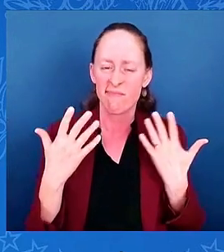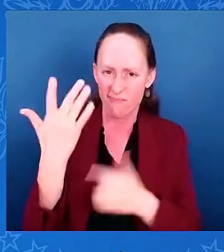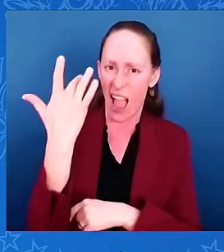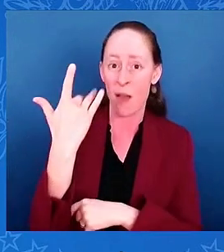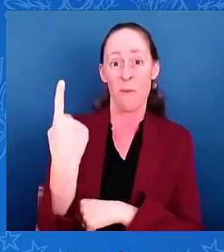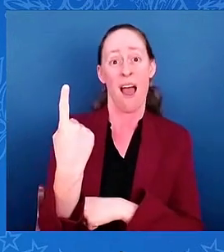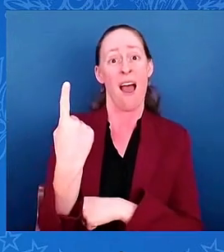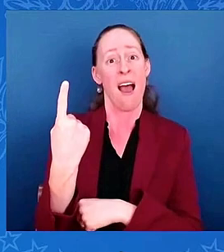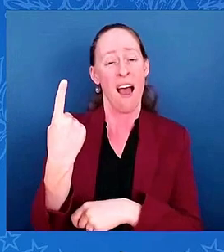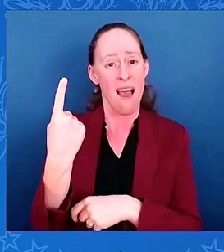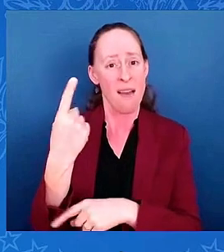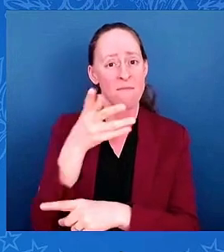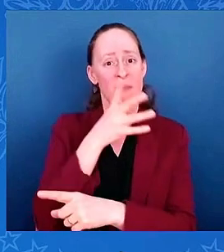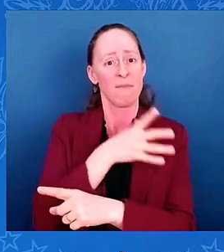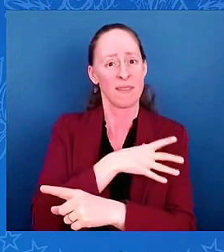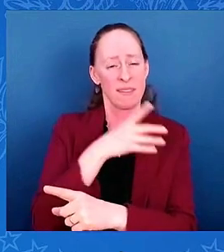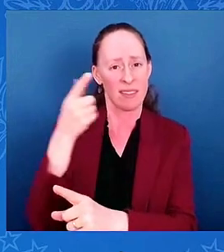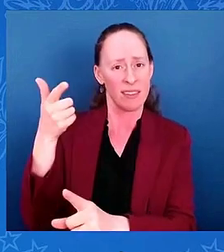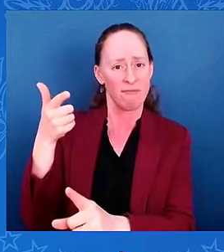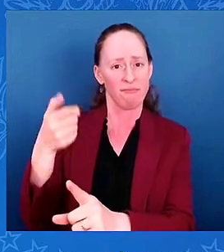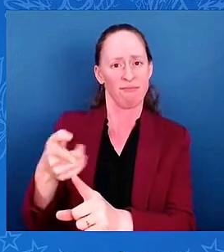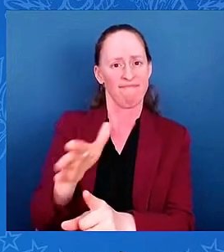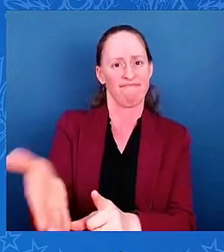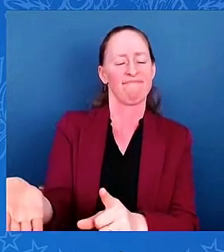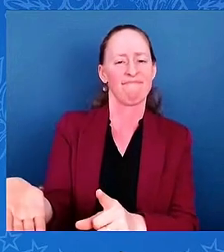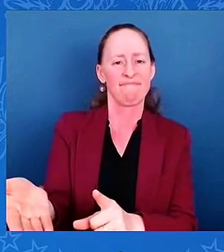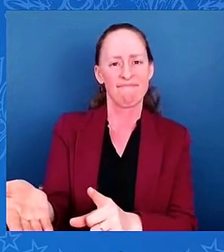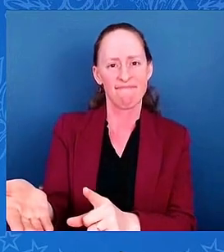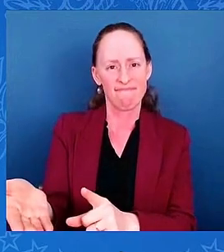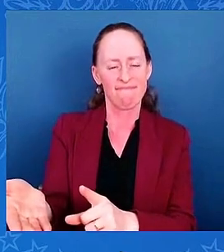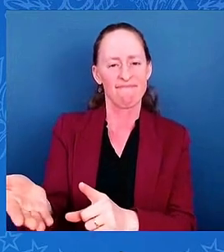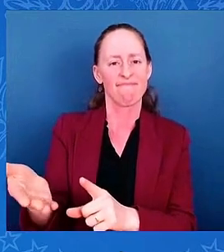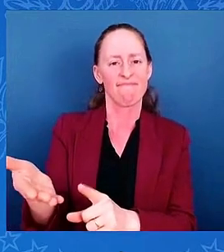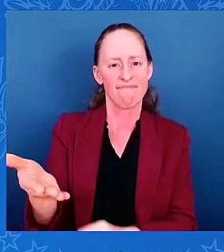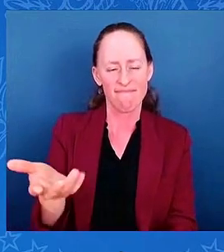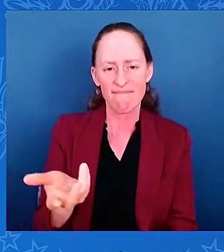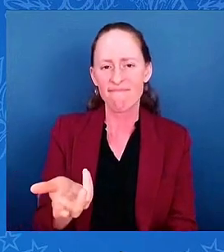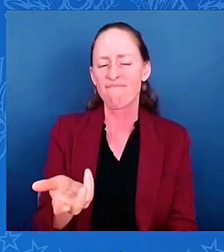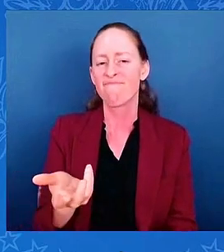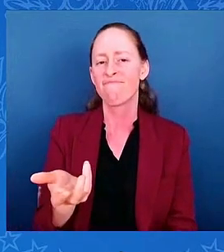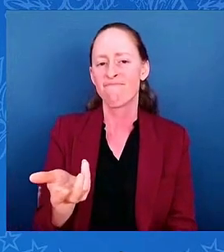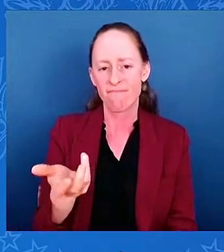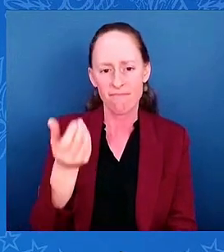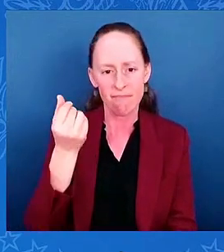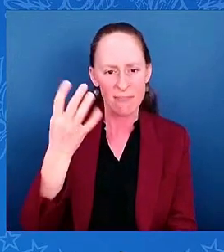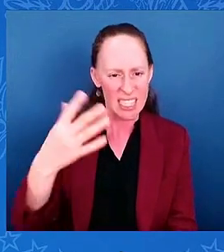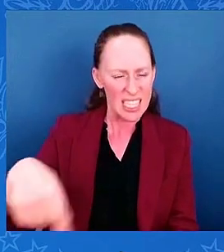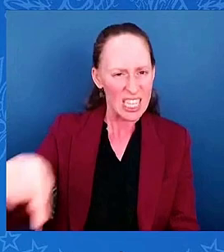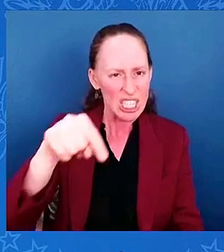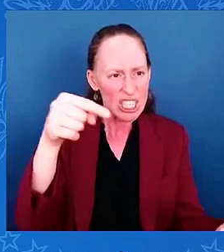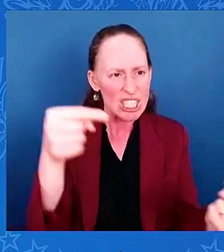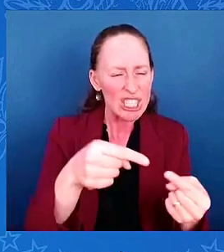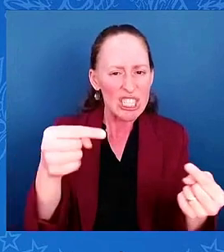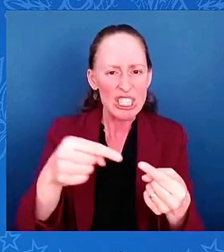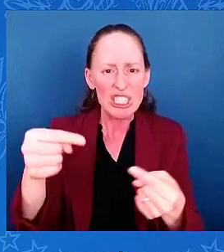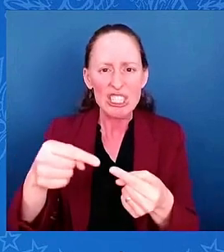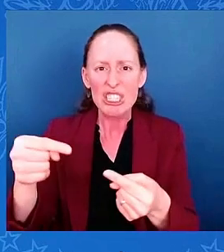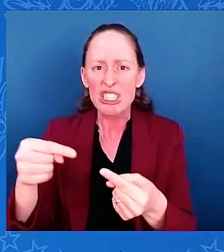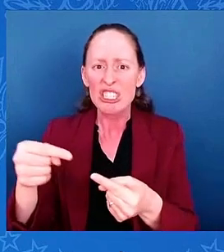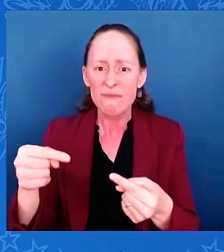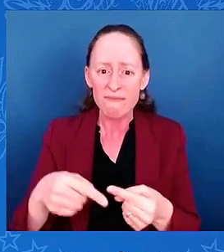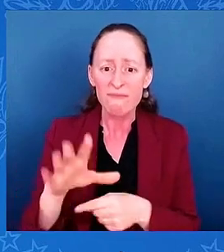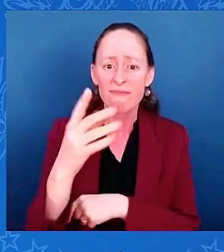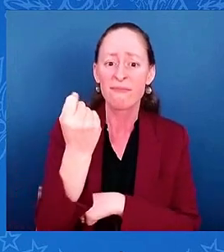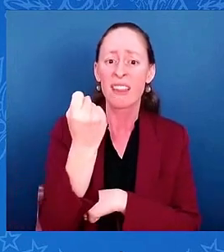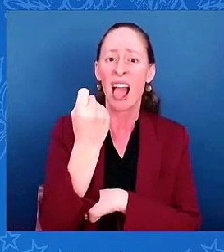was gunned down. Dozens were injured. Eleven kids in the hospital. And amid the chaos, this team stepped up